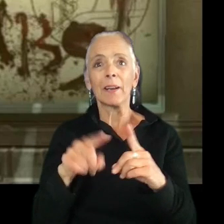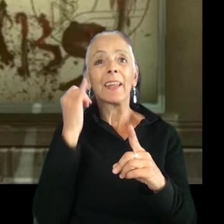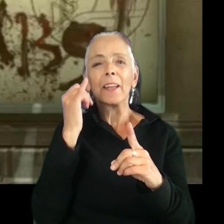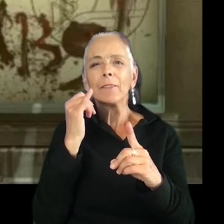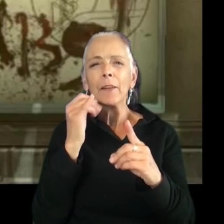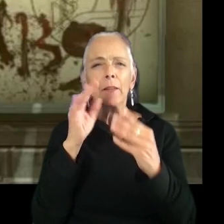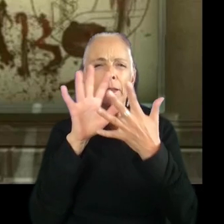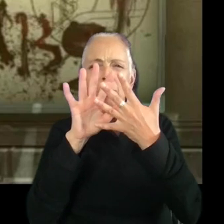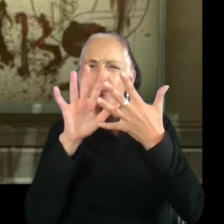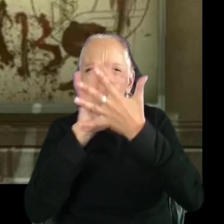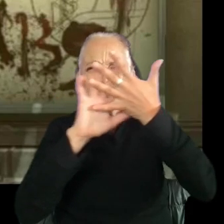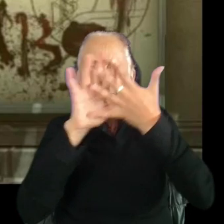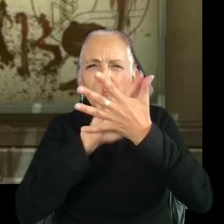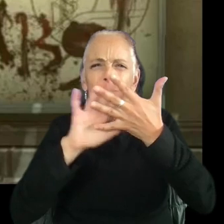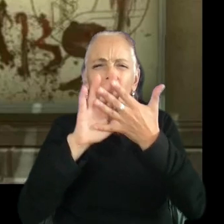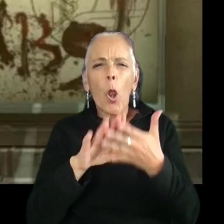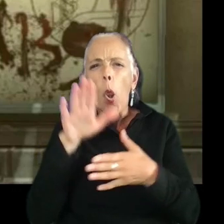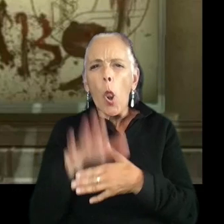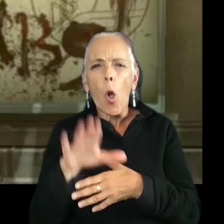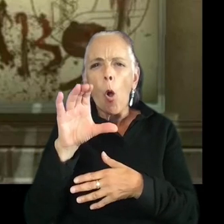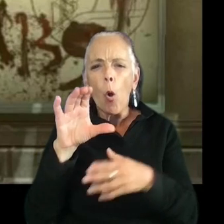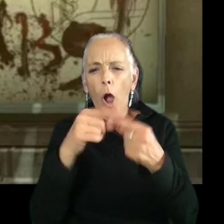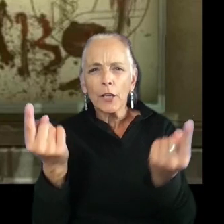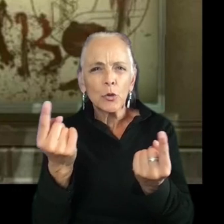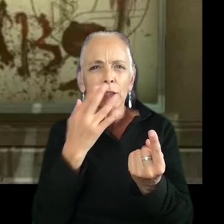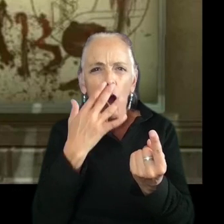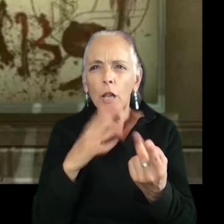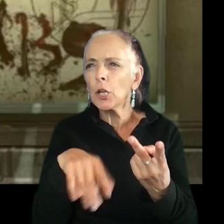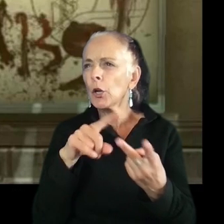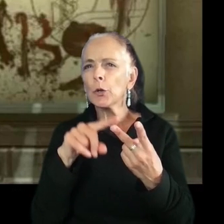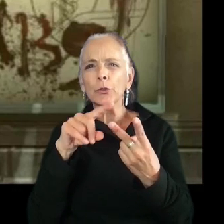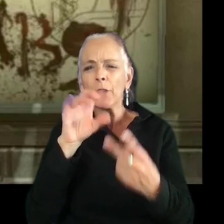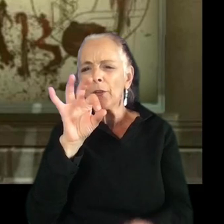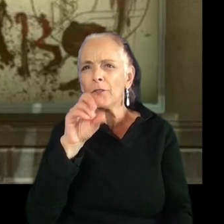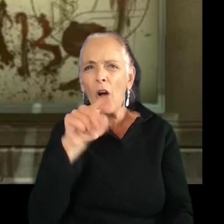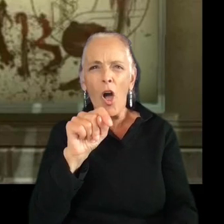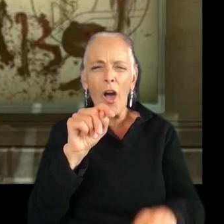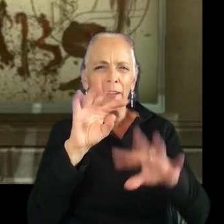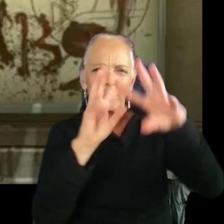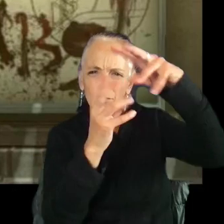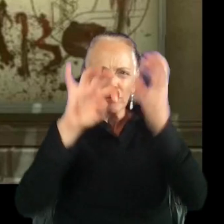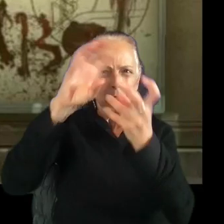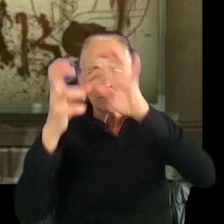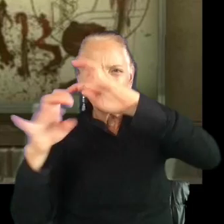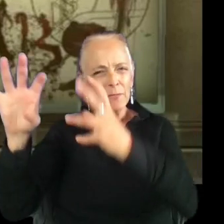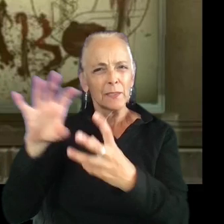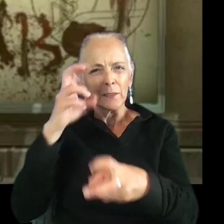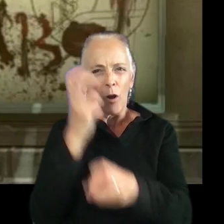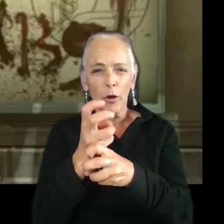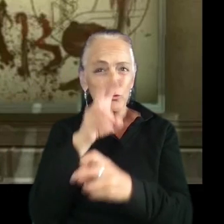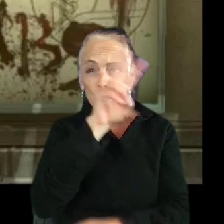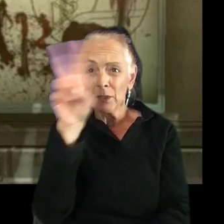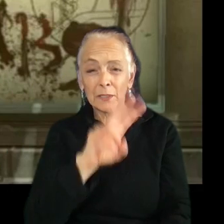environments where these weird fonts in a way that you can't quite get a good look at, people can really lose out. They just can't read what it